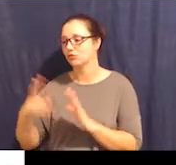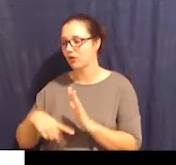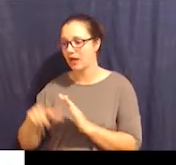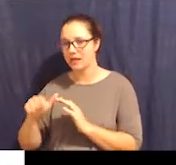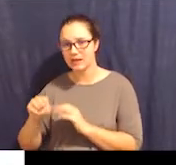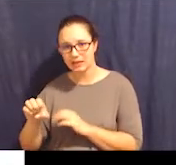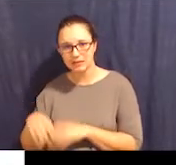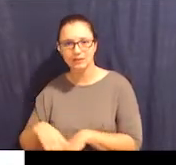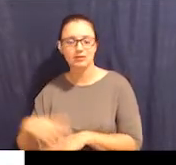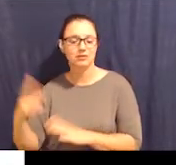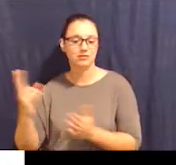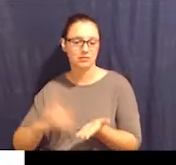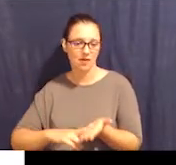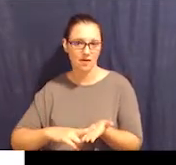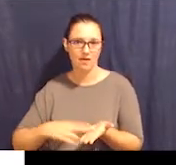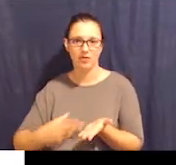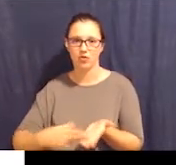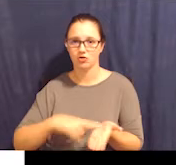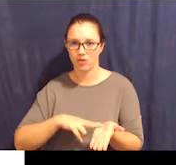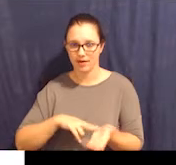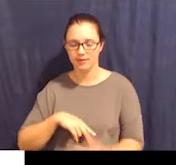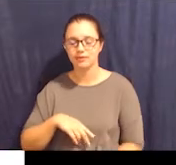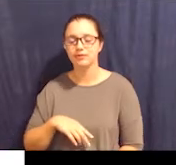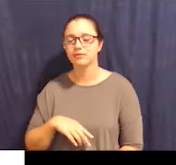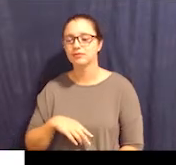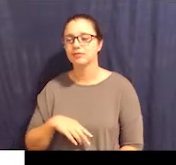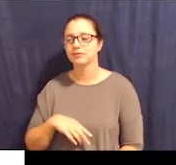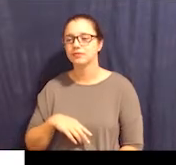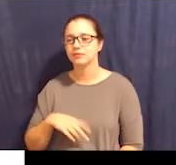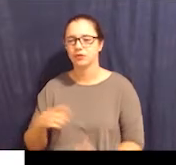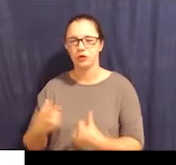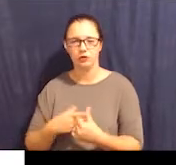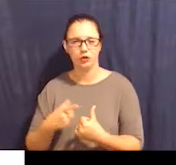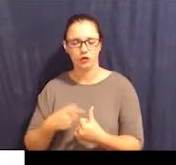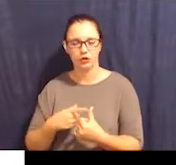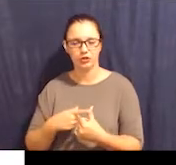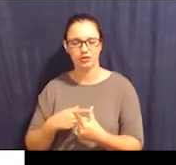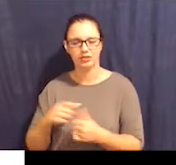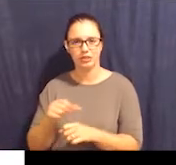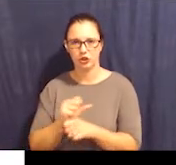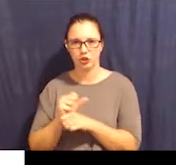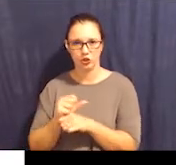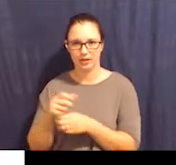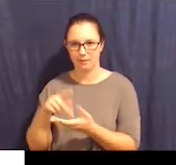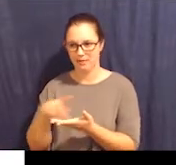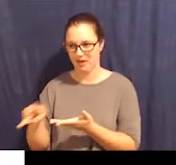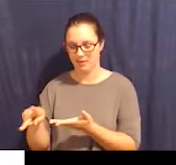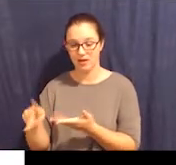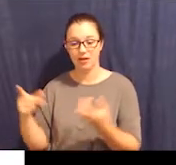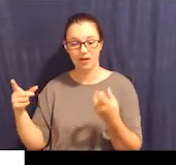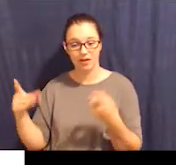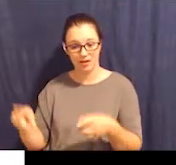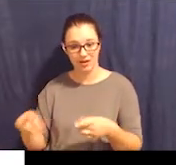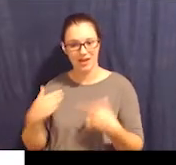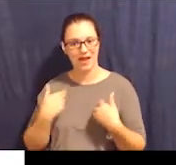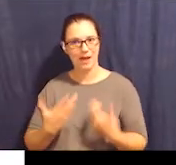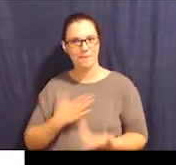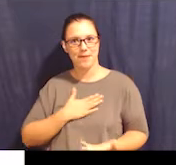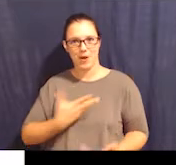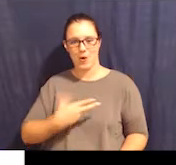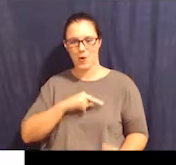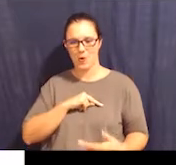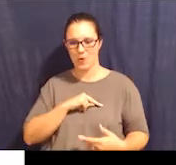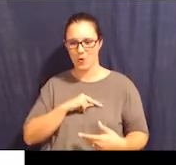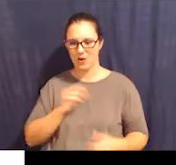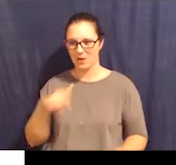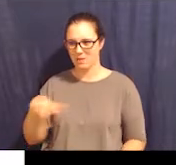read over the lease. We signed the contract and we put down the first glass of security. And before we know it, I have my